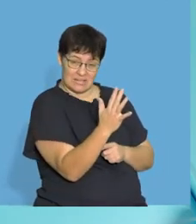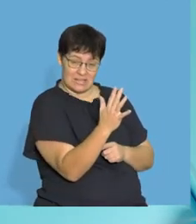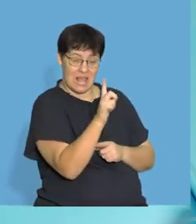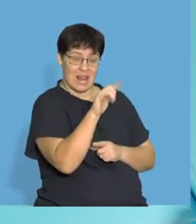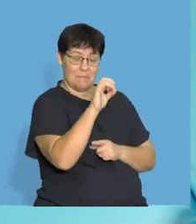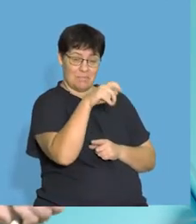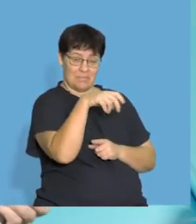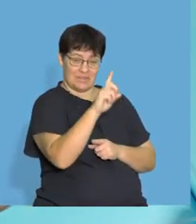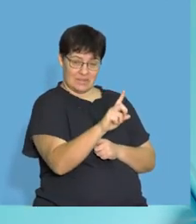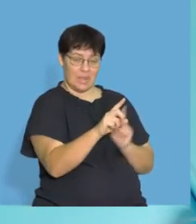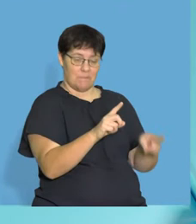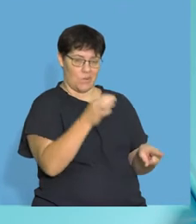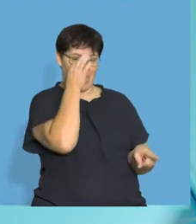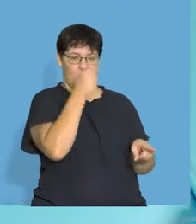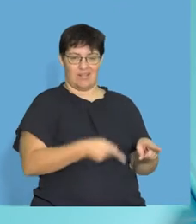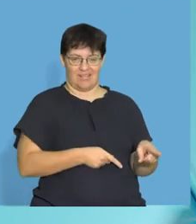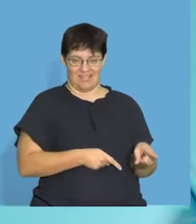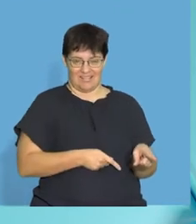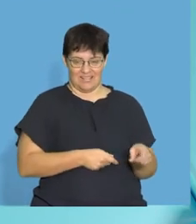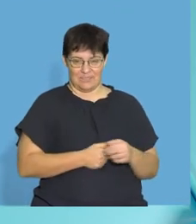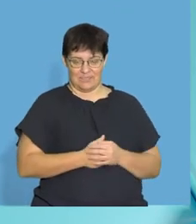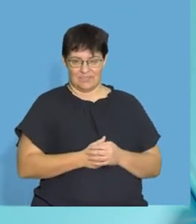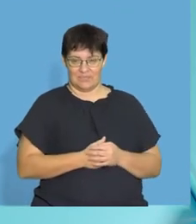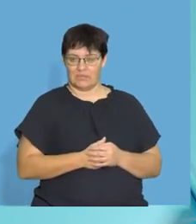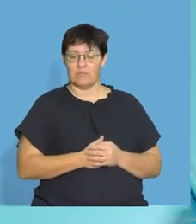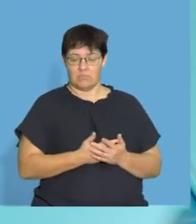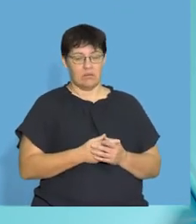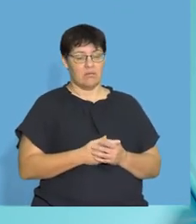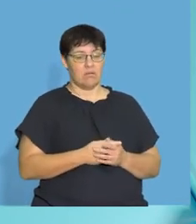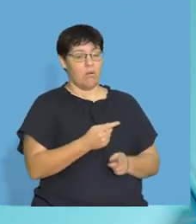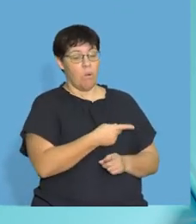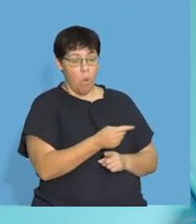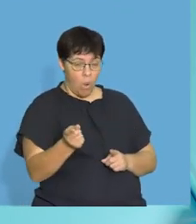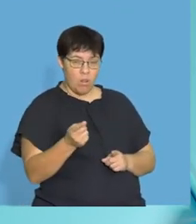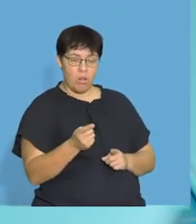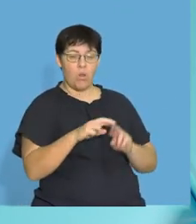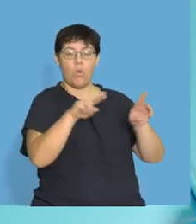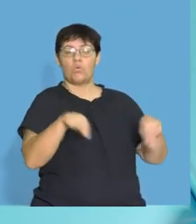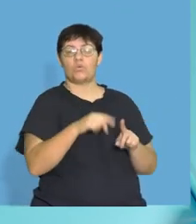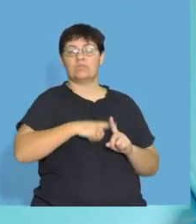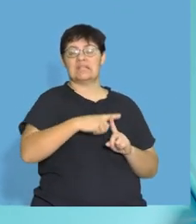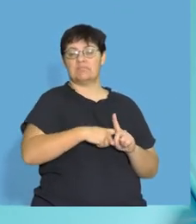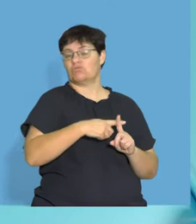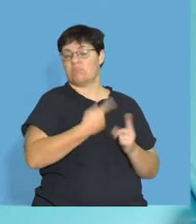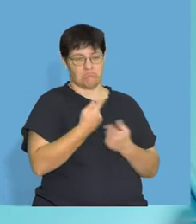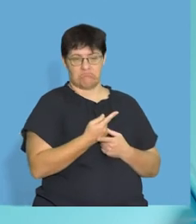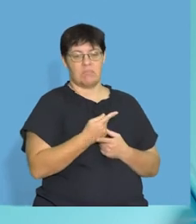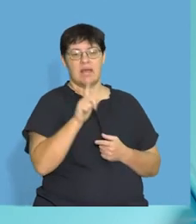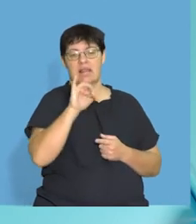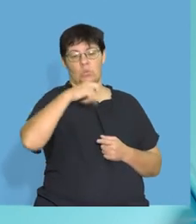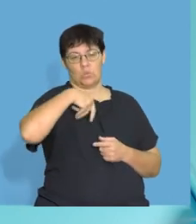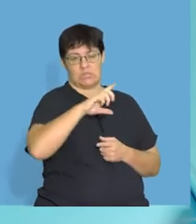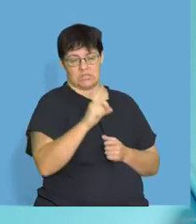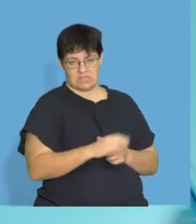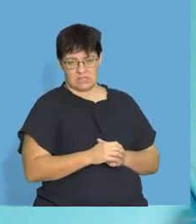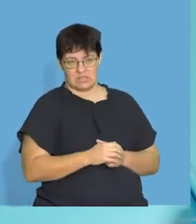the plant lipids, we give it an oil. And what will happen is, all of them at room temperature, it